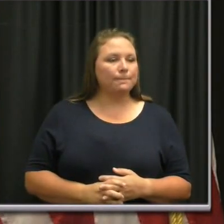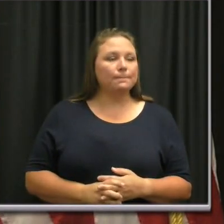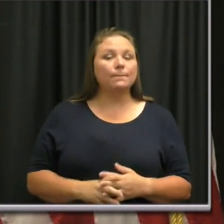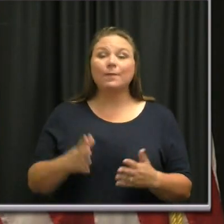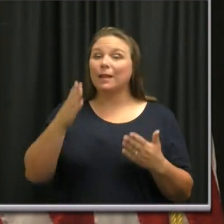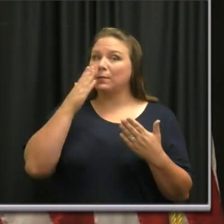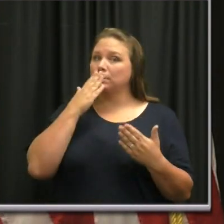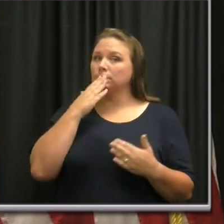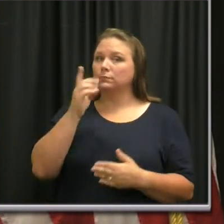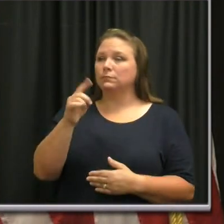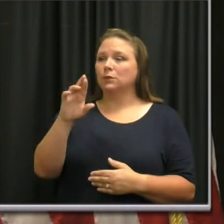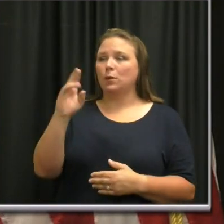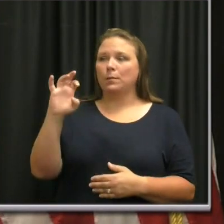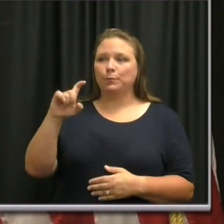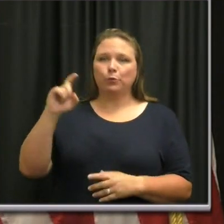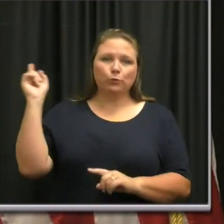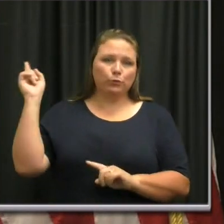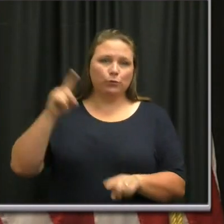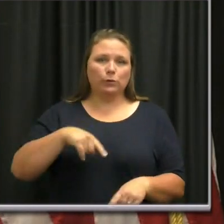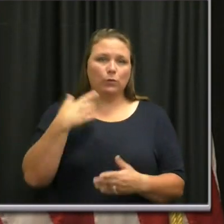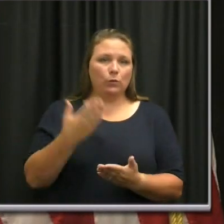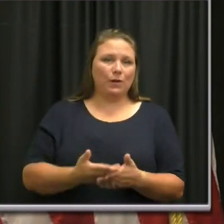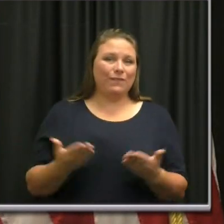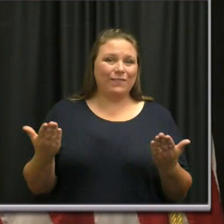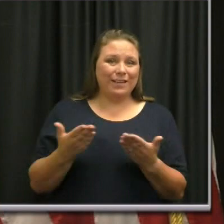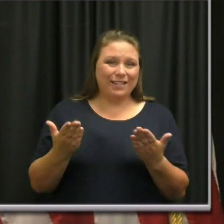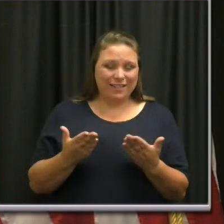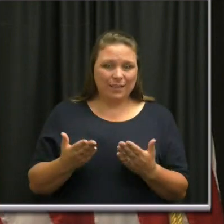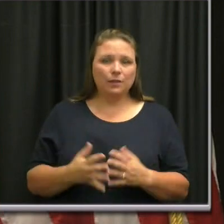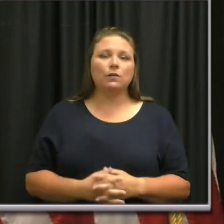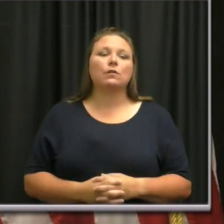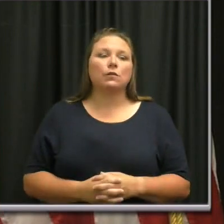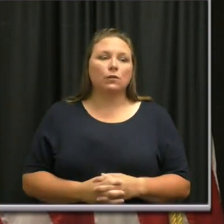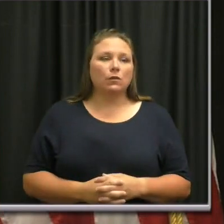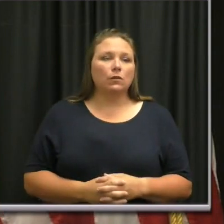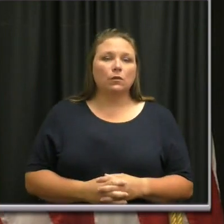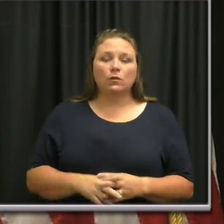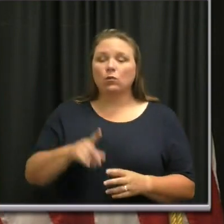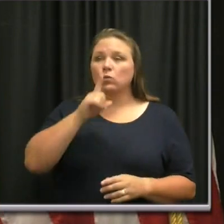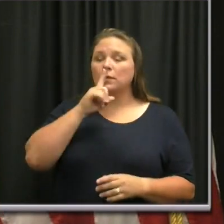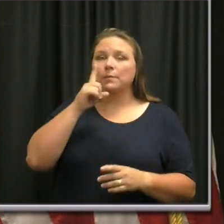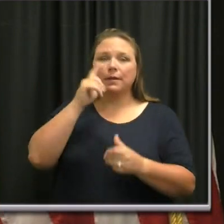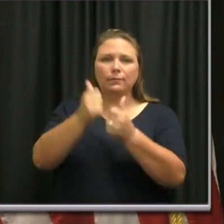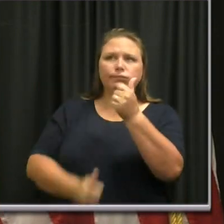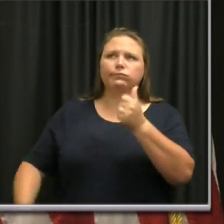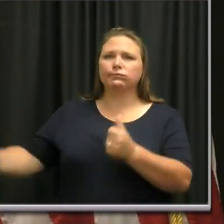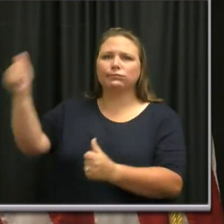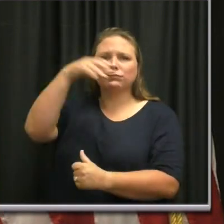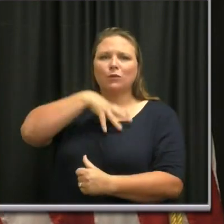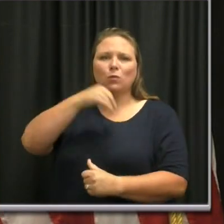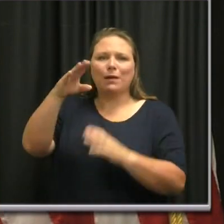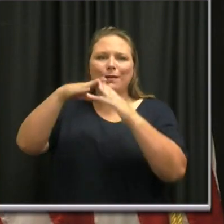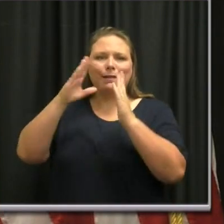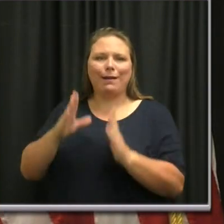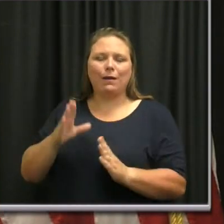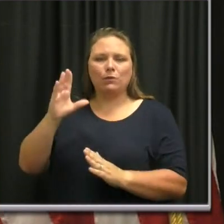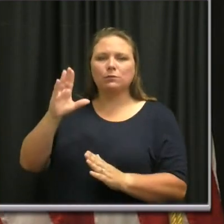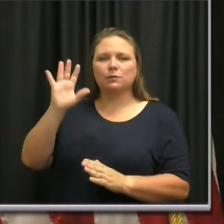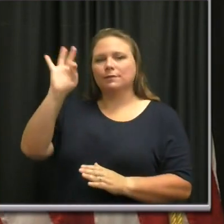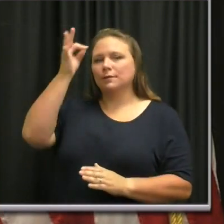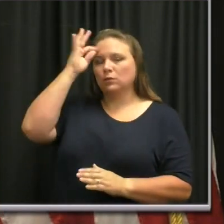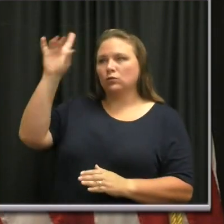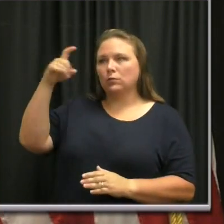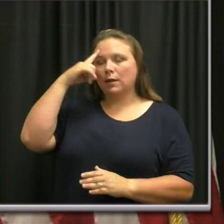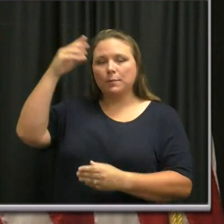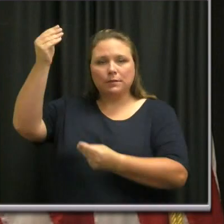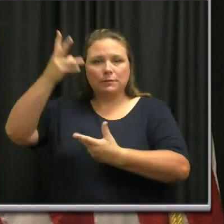for Dr. Burke's being here and flagging at the White House level. Um, what has